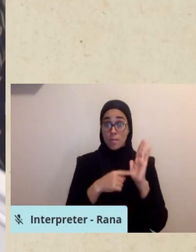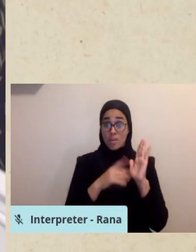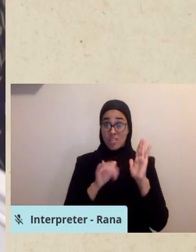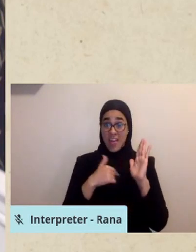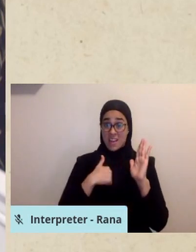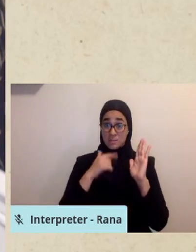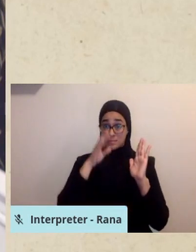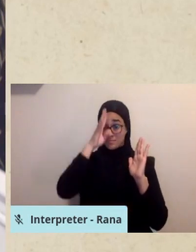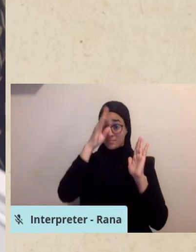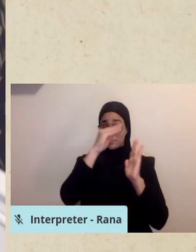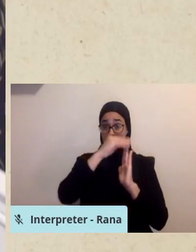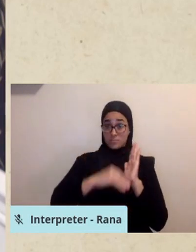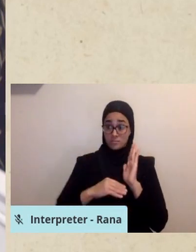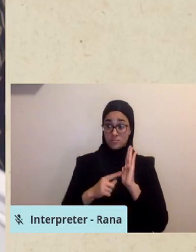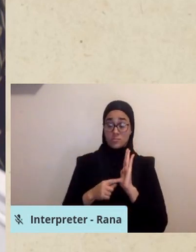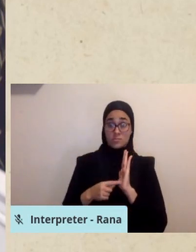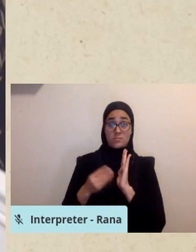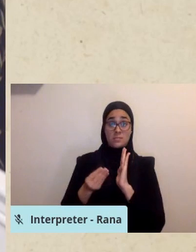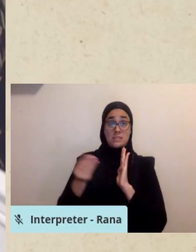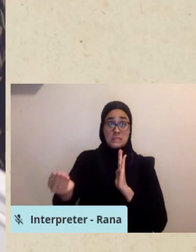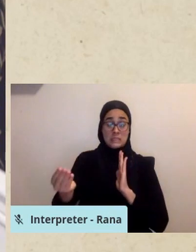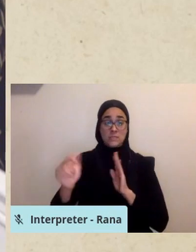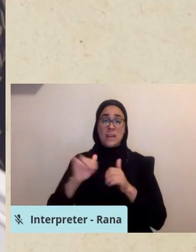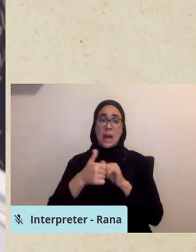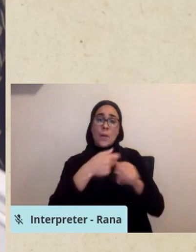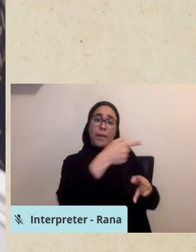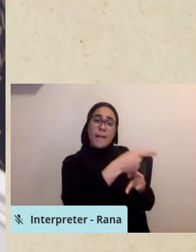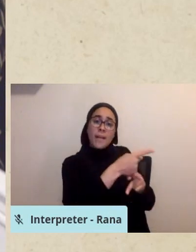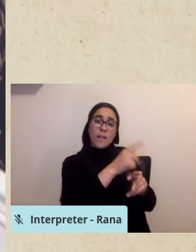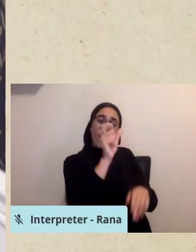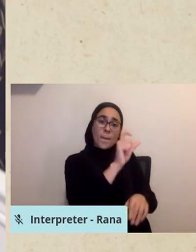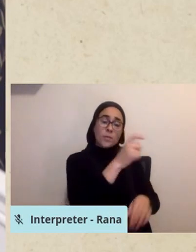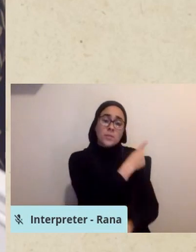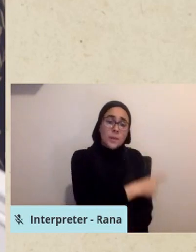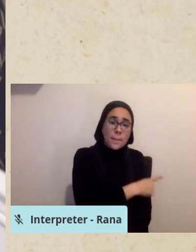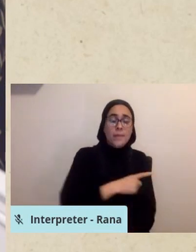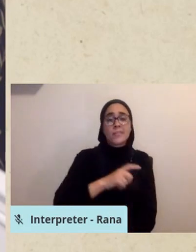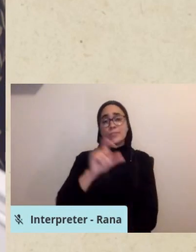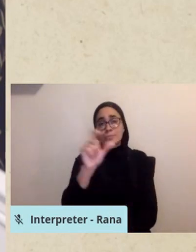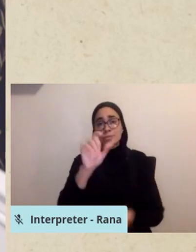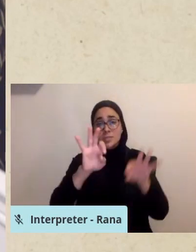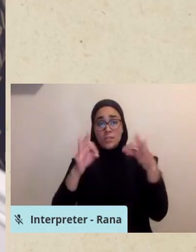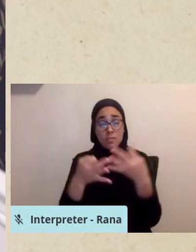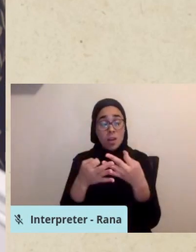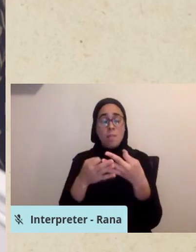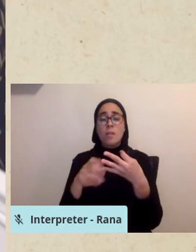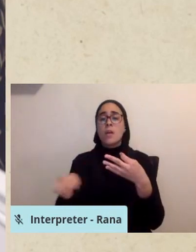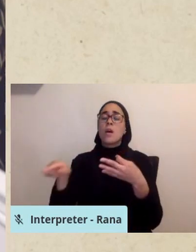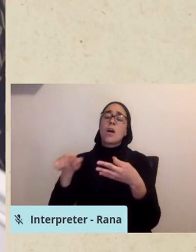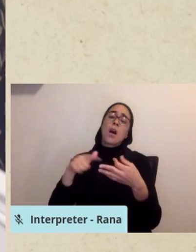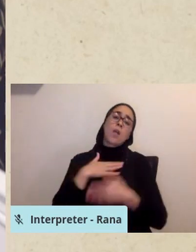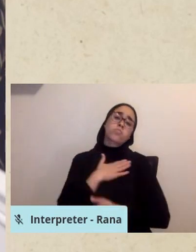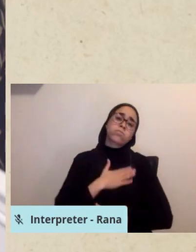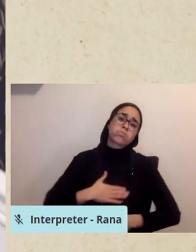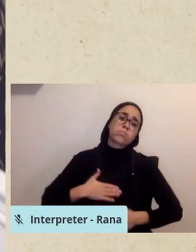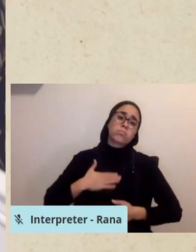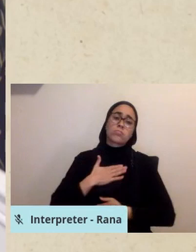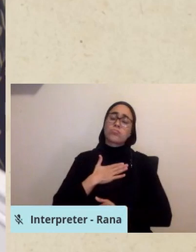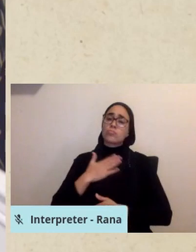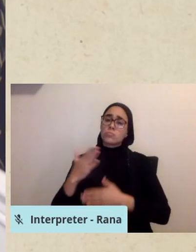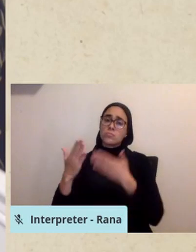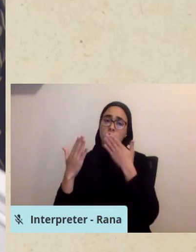crafted to care for Muslim patients and families in this way, was so appreciated in style and tone